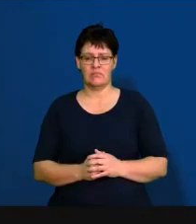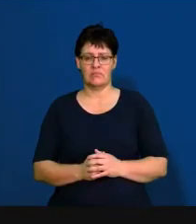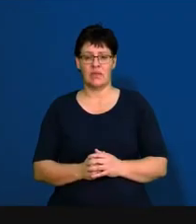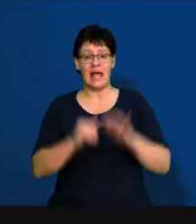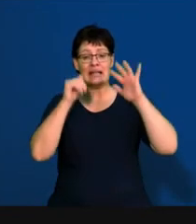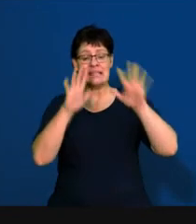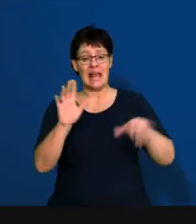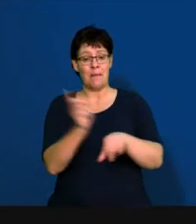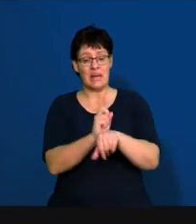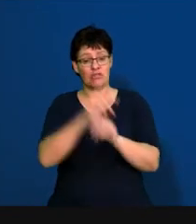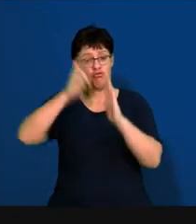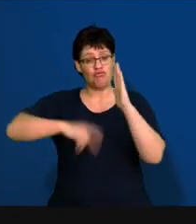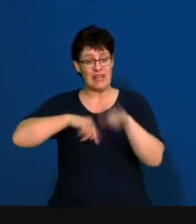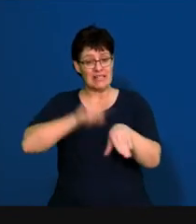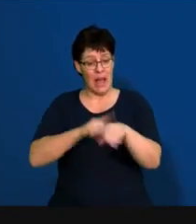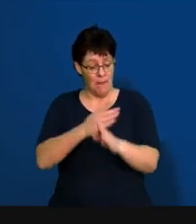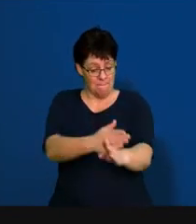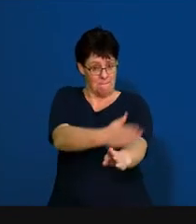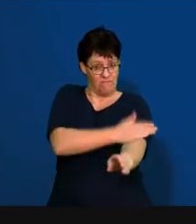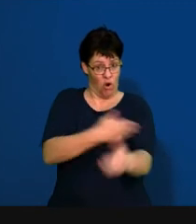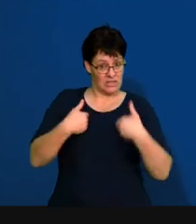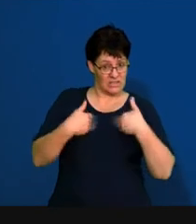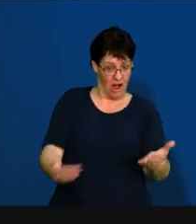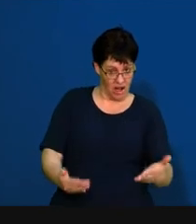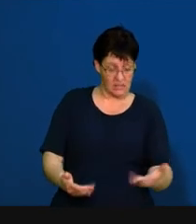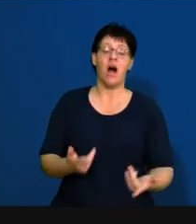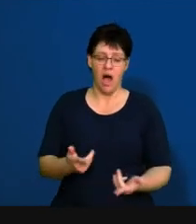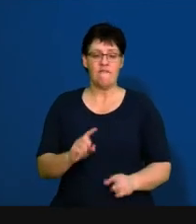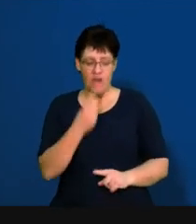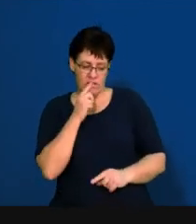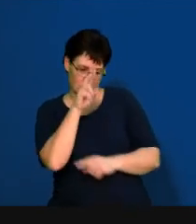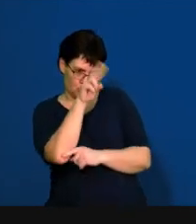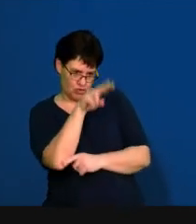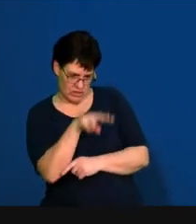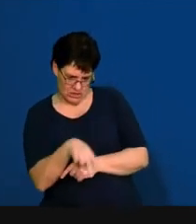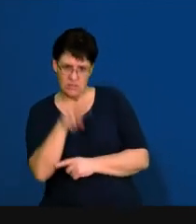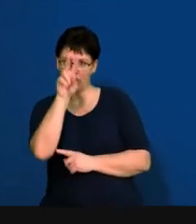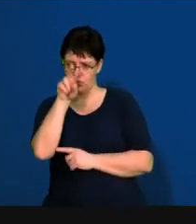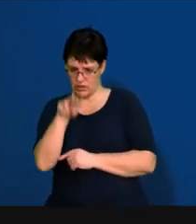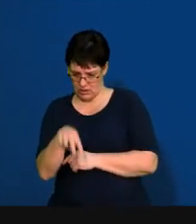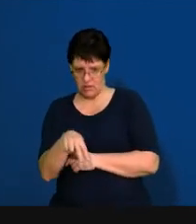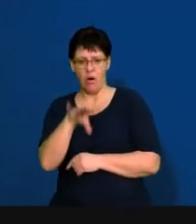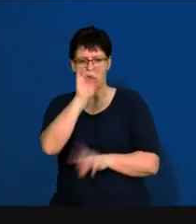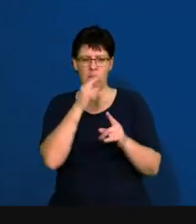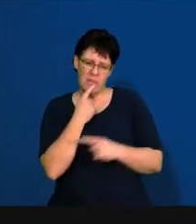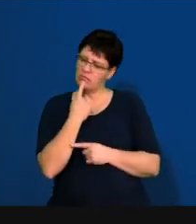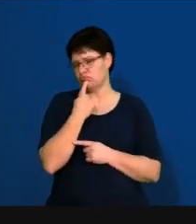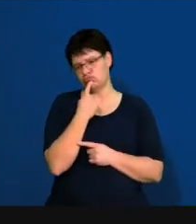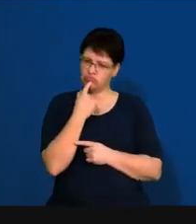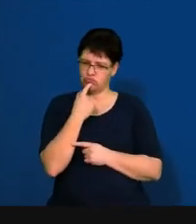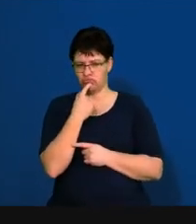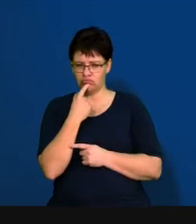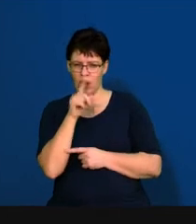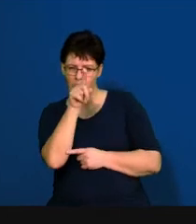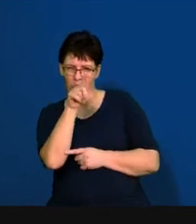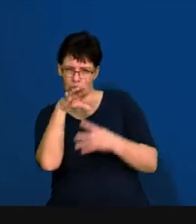Start your 10 minutes of your reading time by reading the essay options first so that you can see which essay you want to